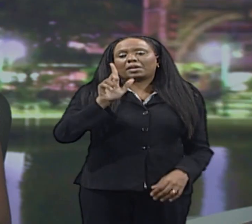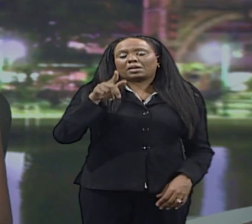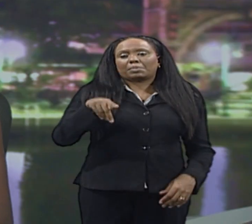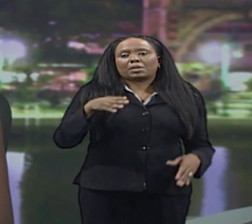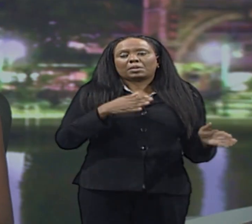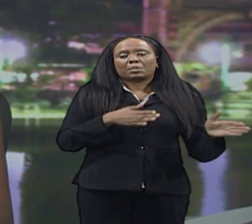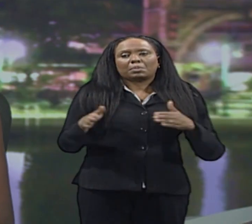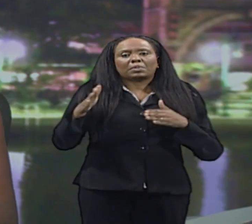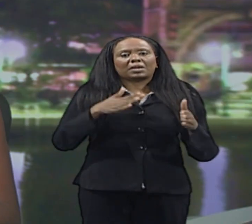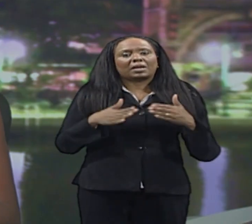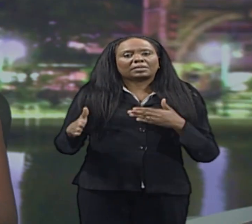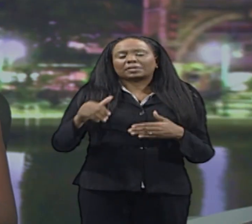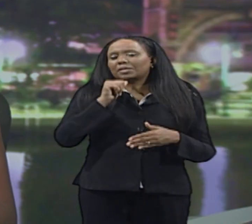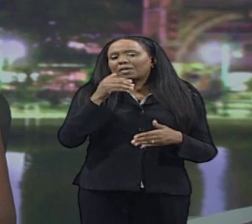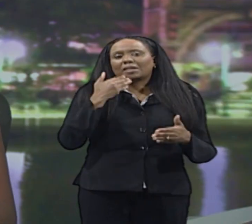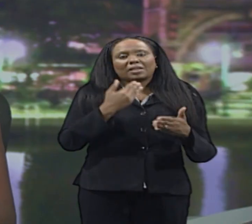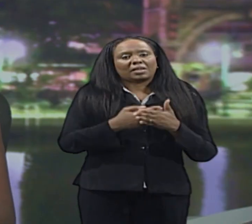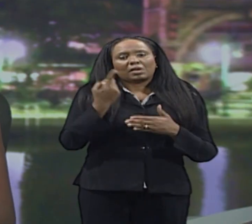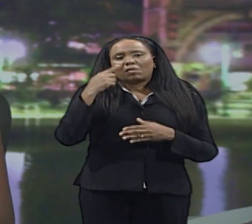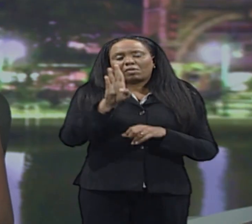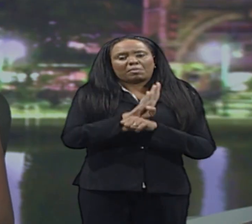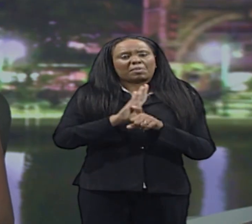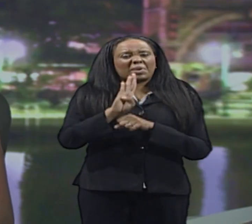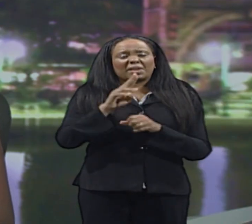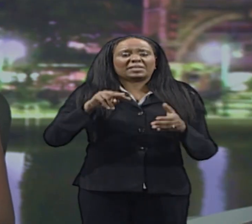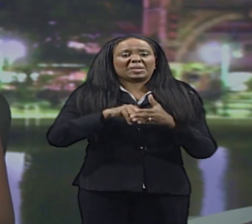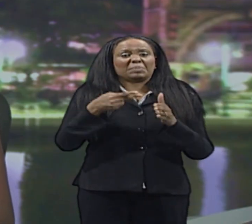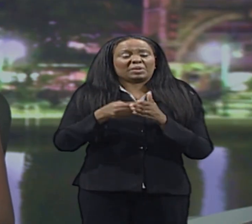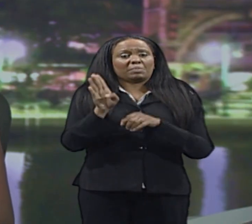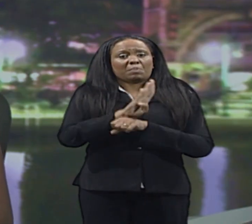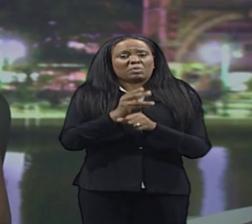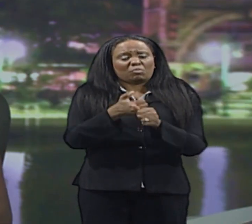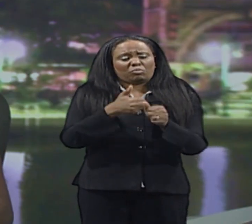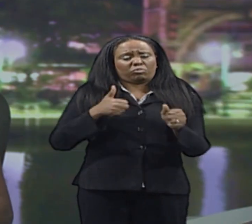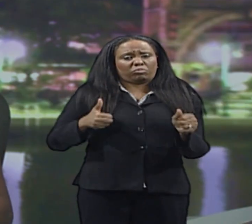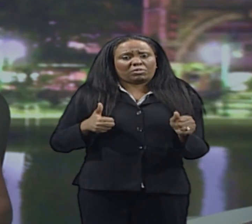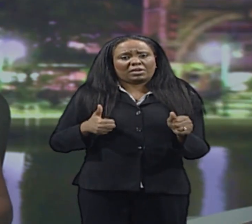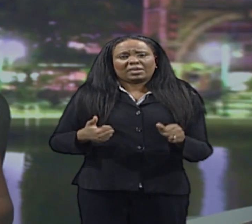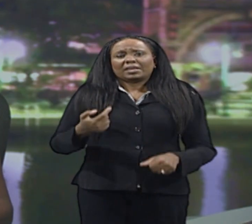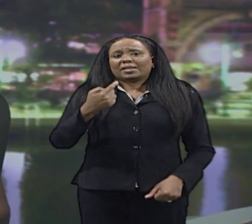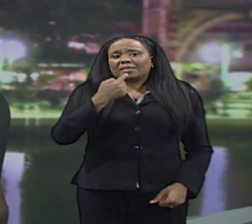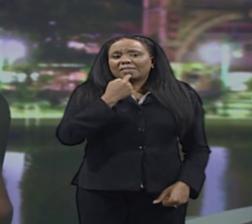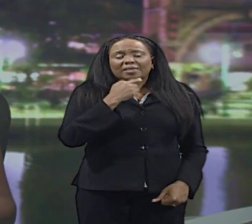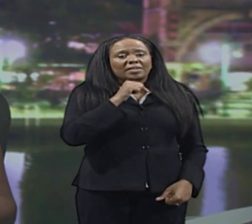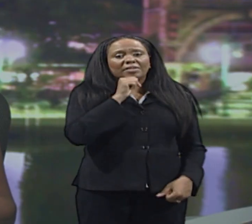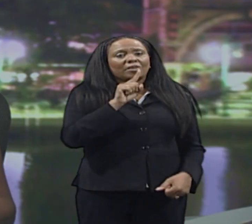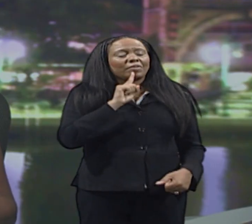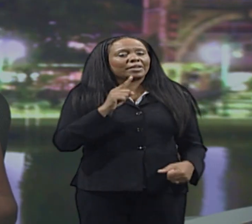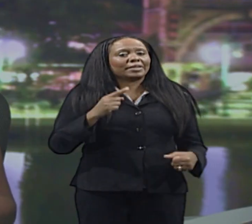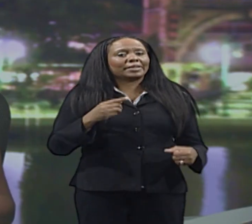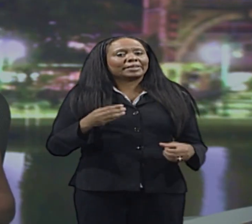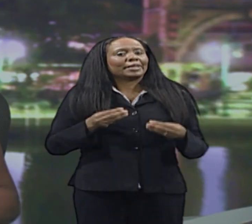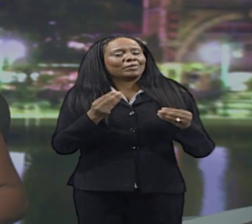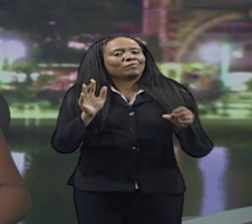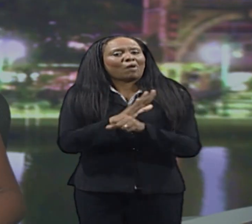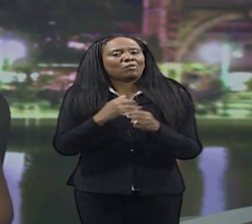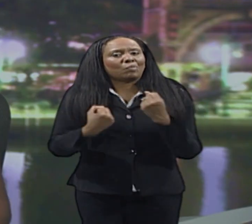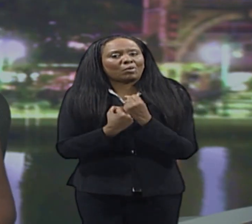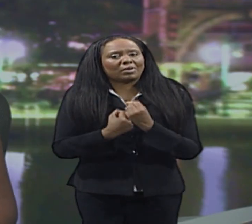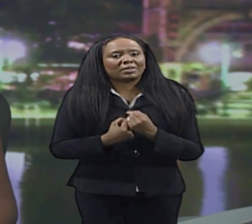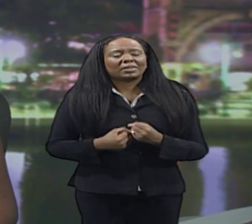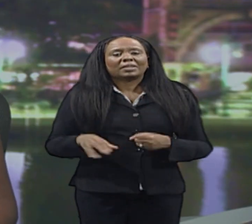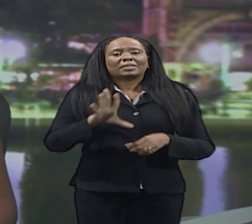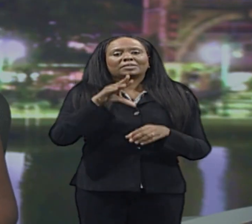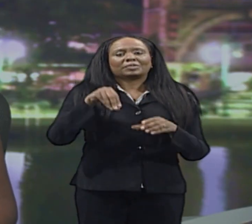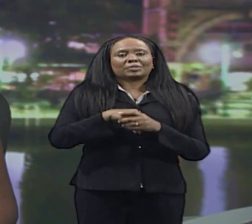island backwards. He says the BLP has not brought any solid plan to support the giveaways. Mr. Grant was among the speakers